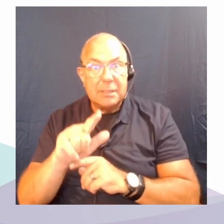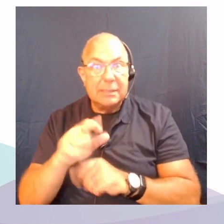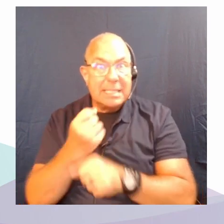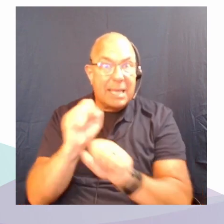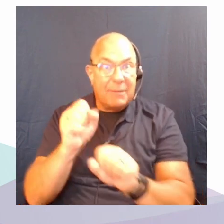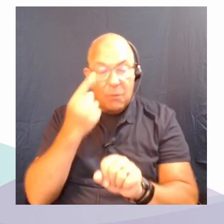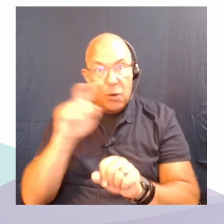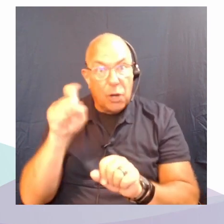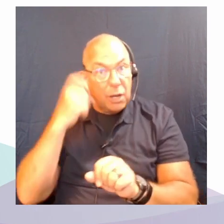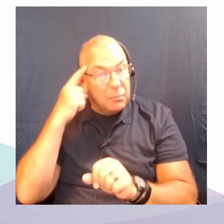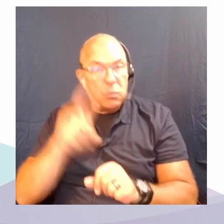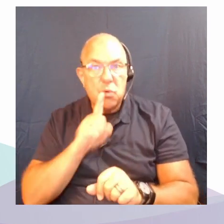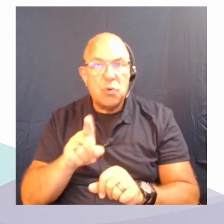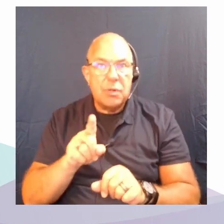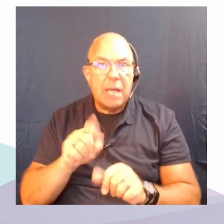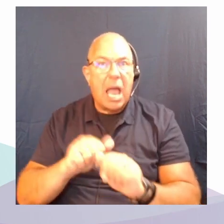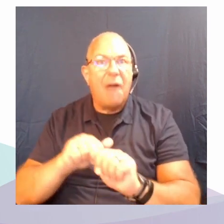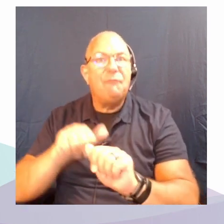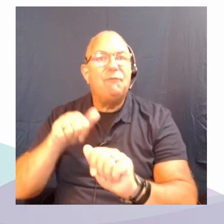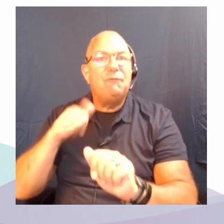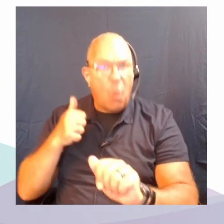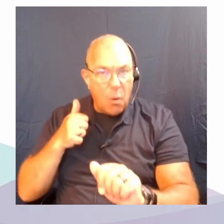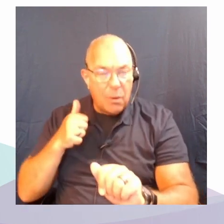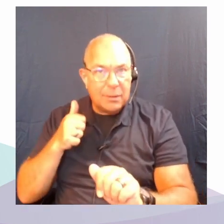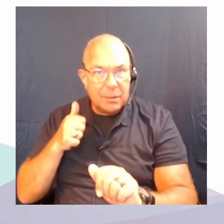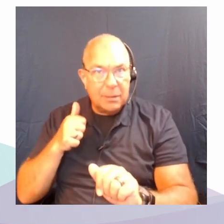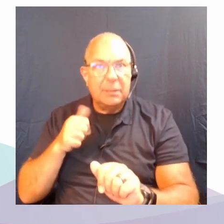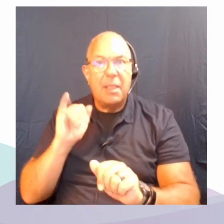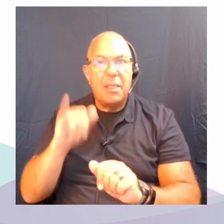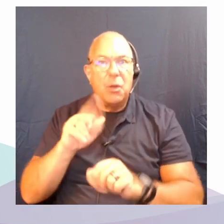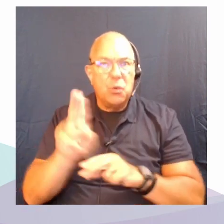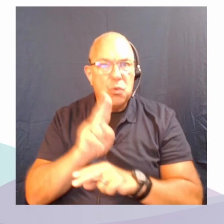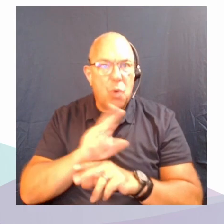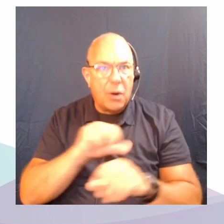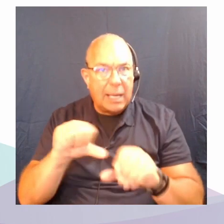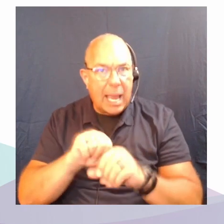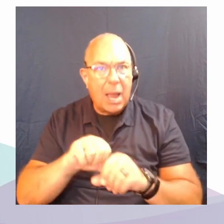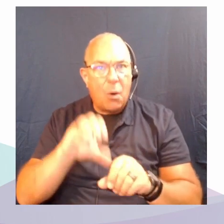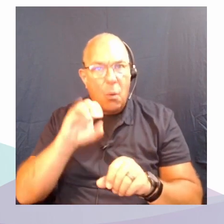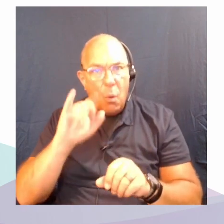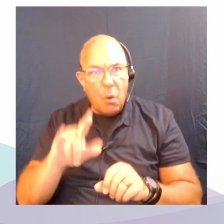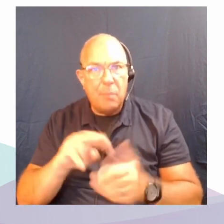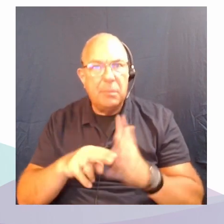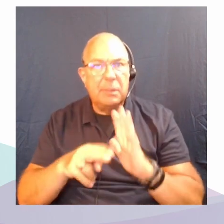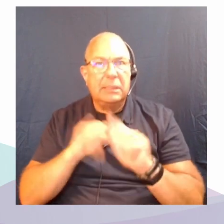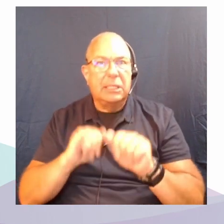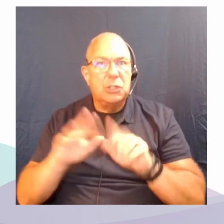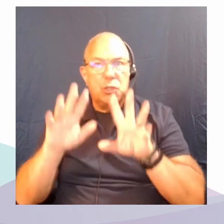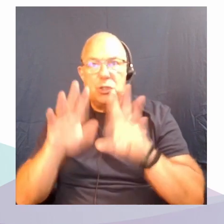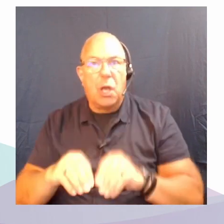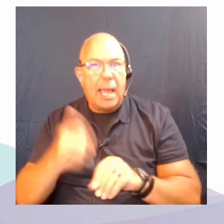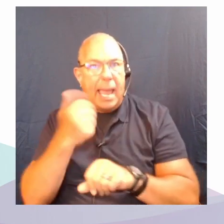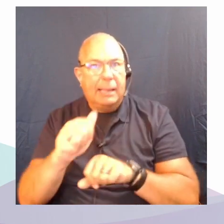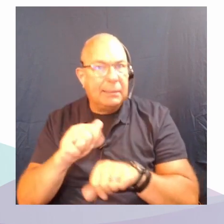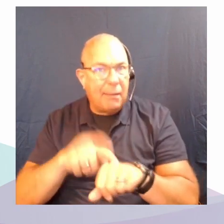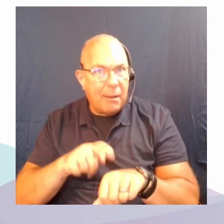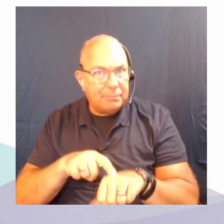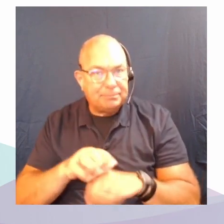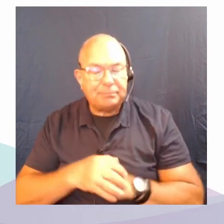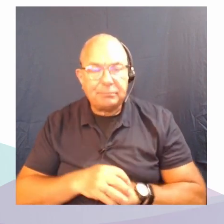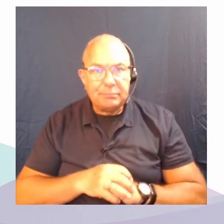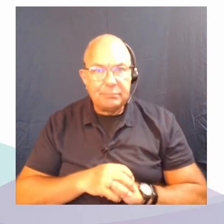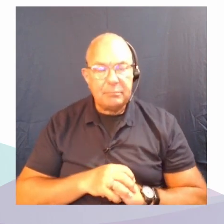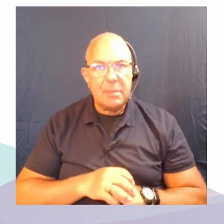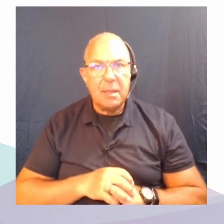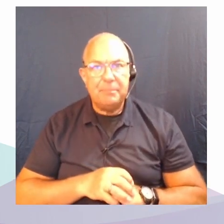away from those kinds of fuels that can be shut down at any given minute. And this then produces a